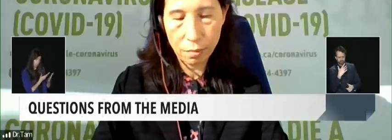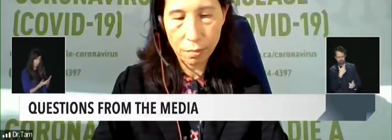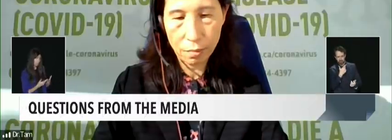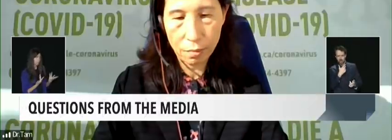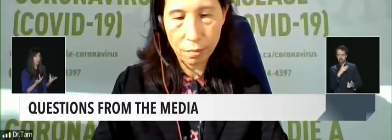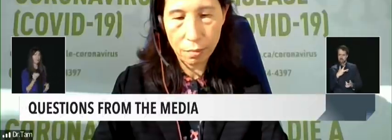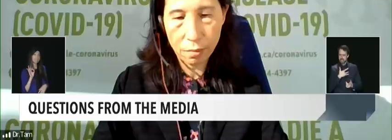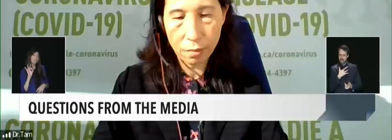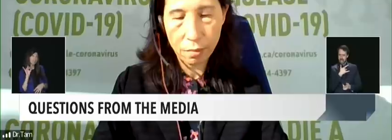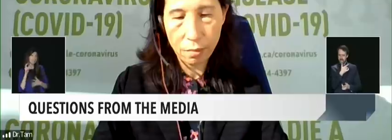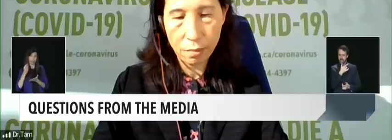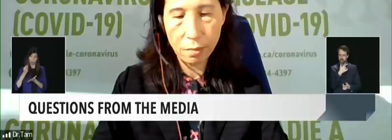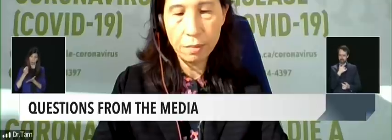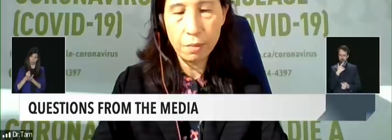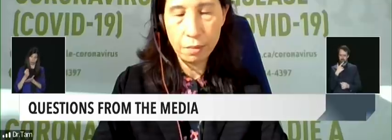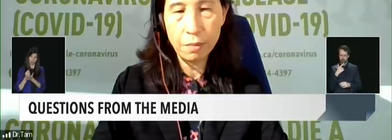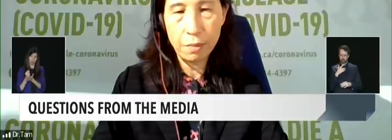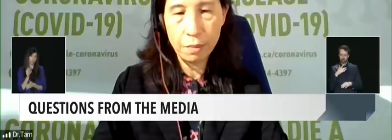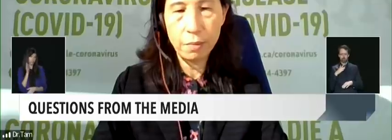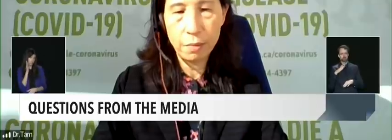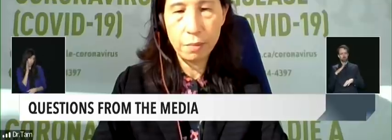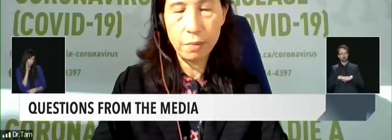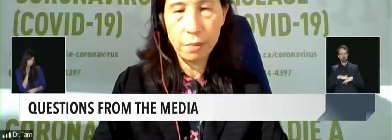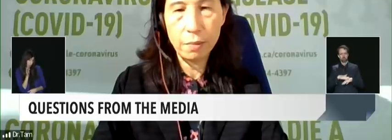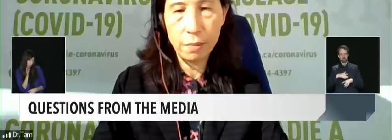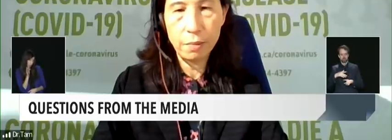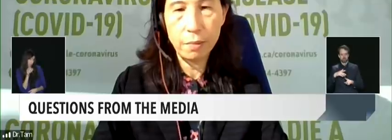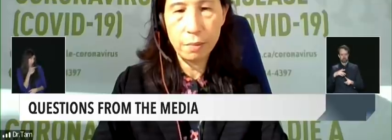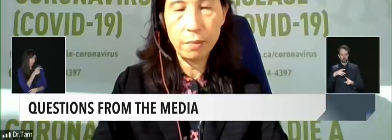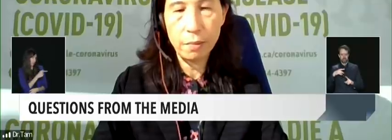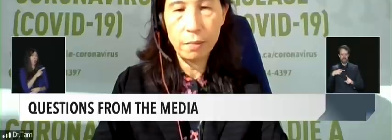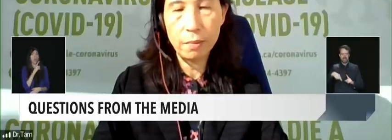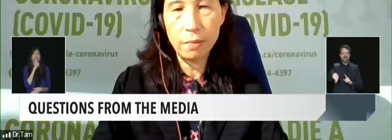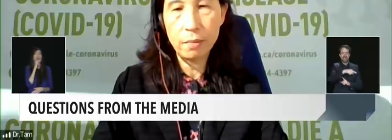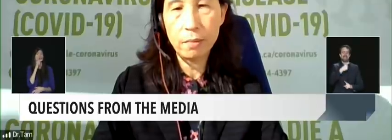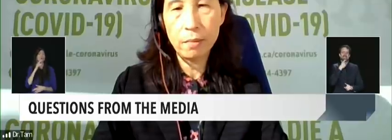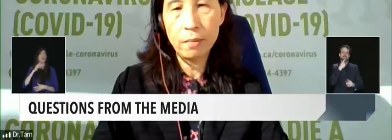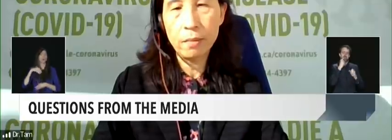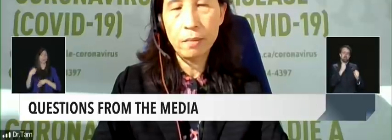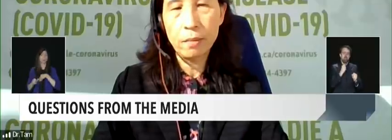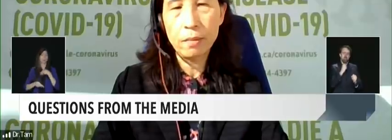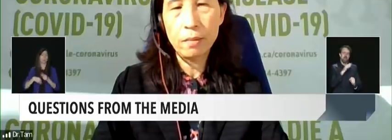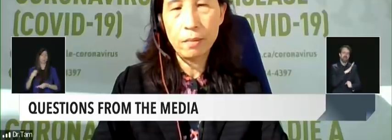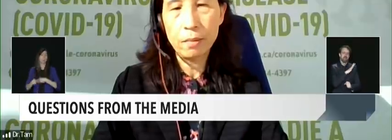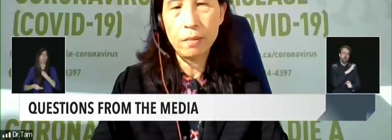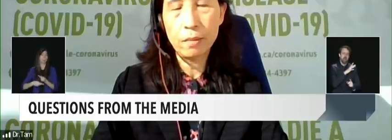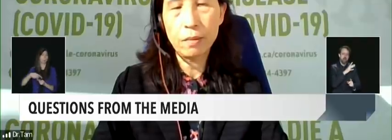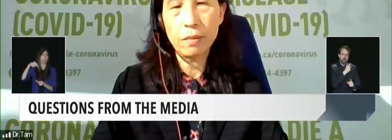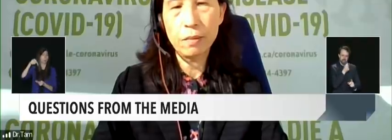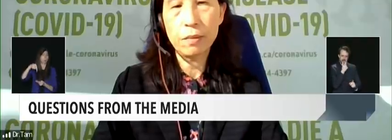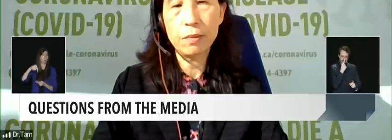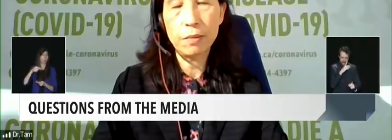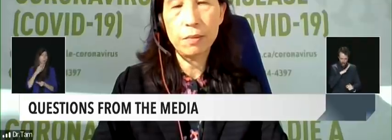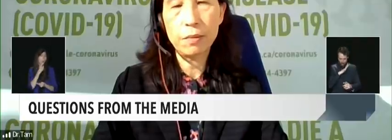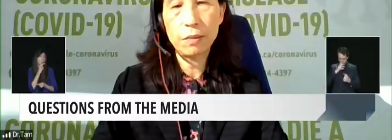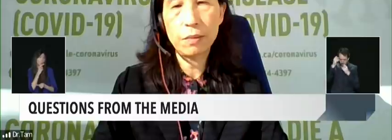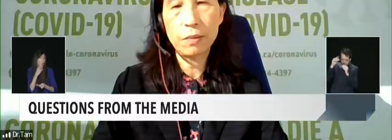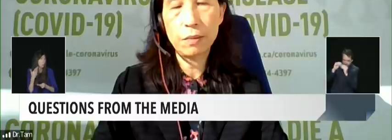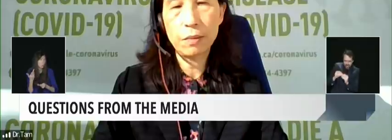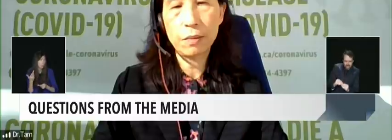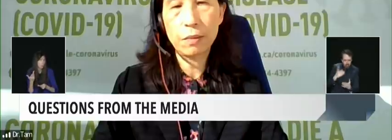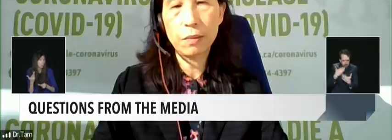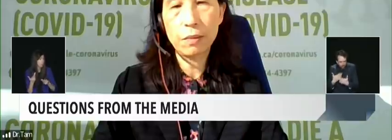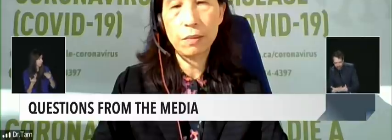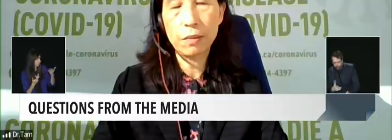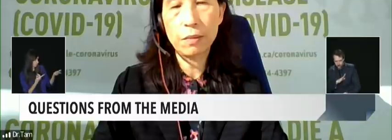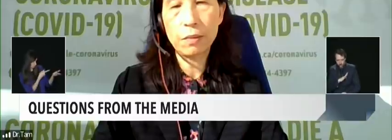to? Because you just mentioned that if it does get approved by Health Canada, there will be limited supply of it. So is there any idea of, you know, once it does